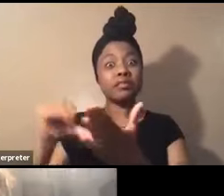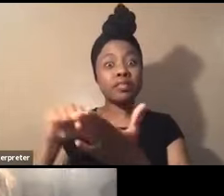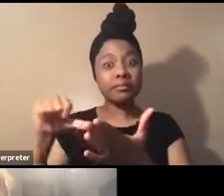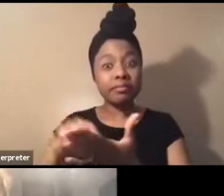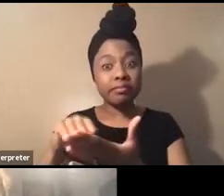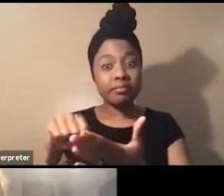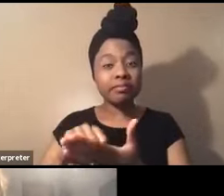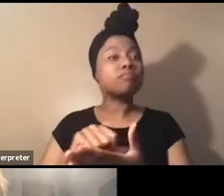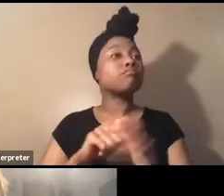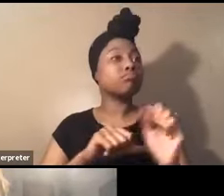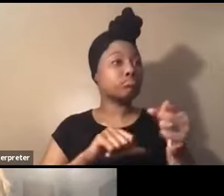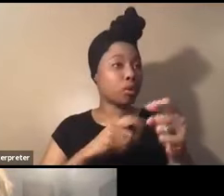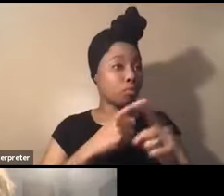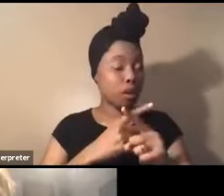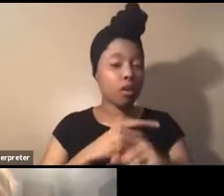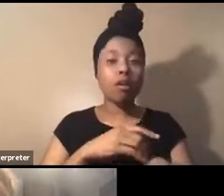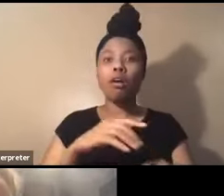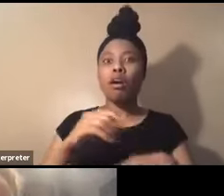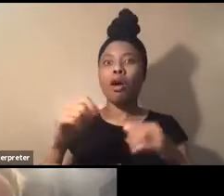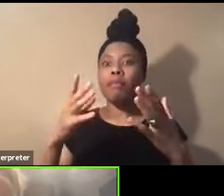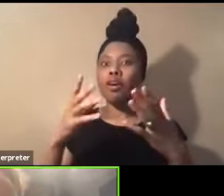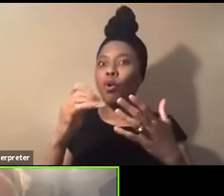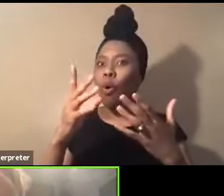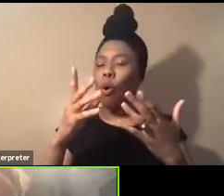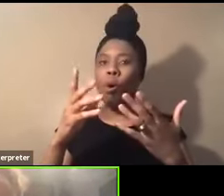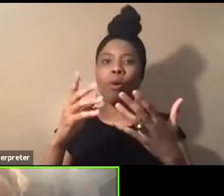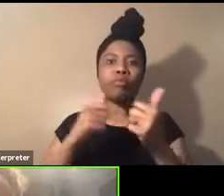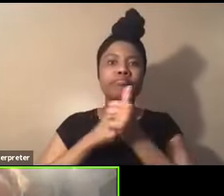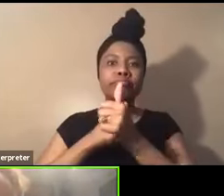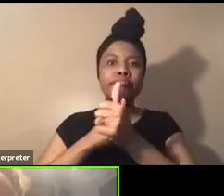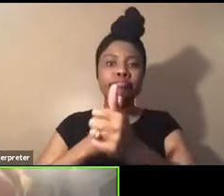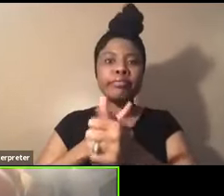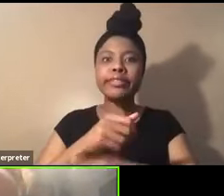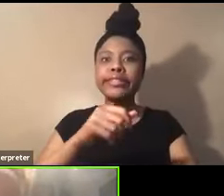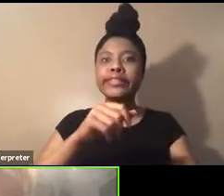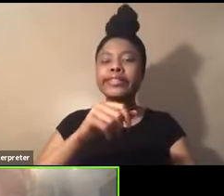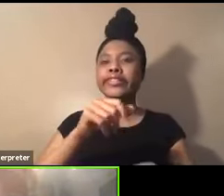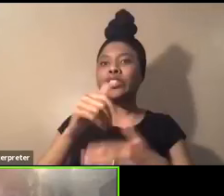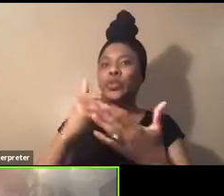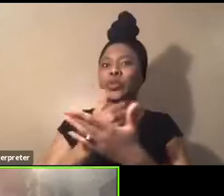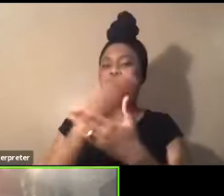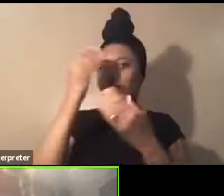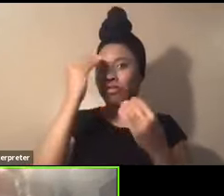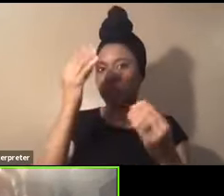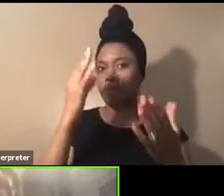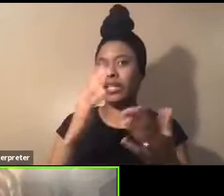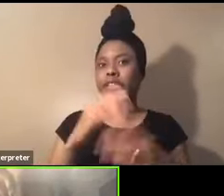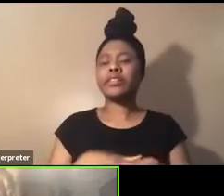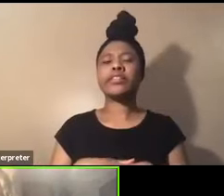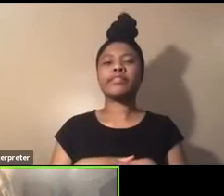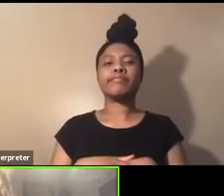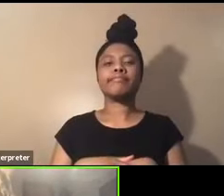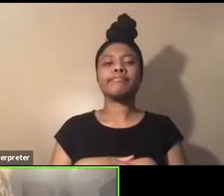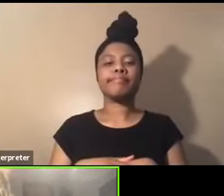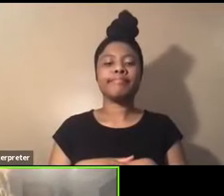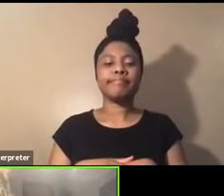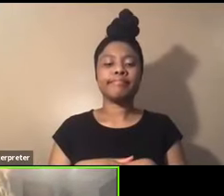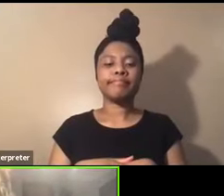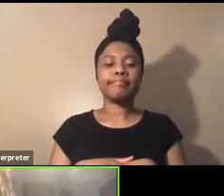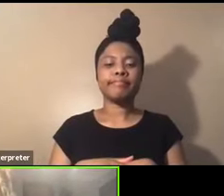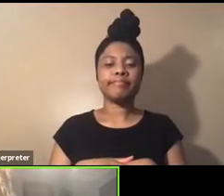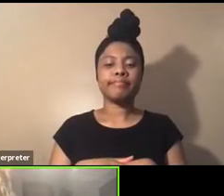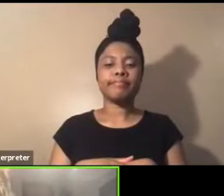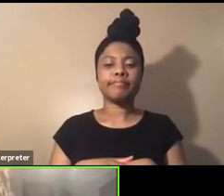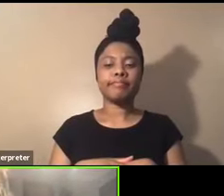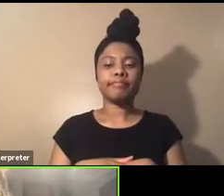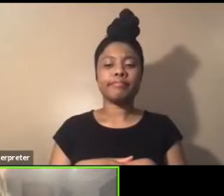Right. Uh, that gives you all the up-to-date information. And I really want to take a minute and ask people to, um, we have